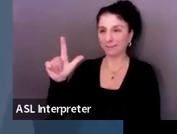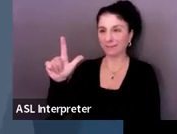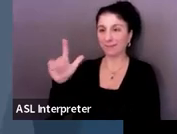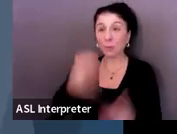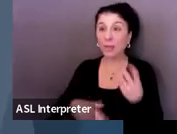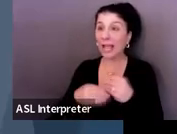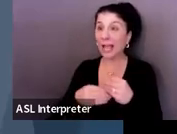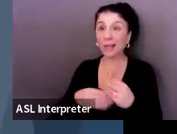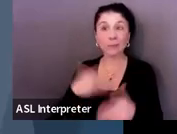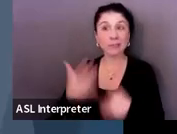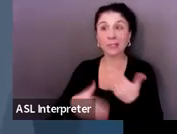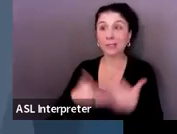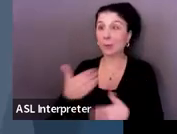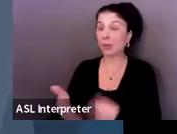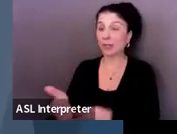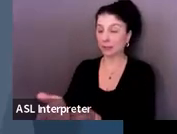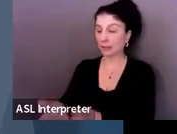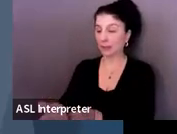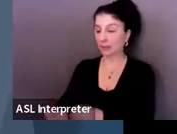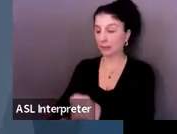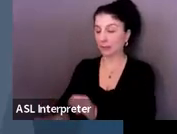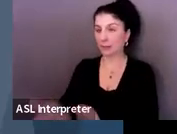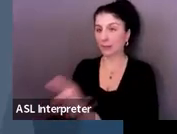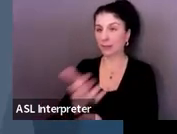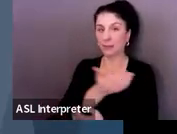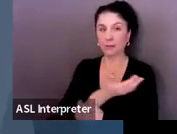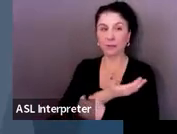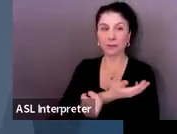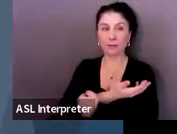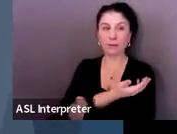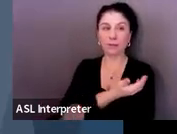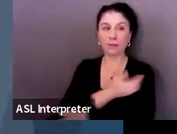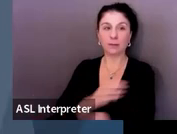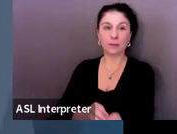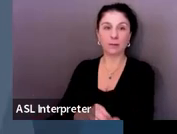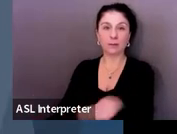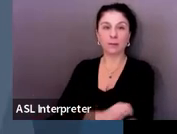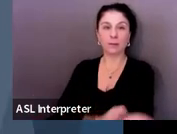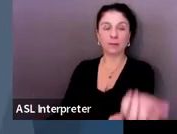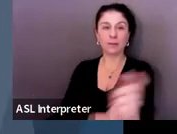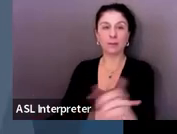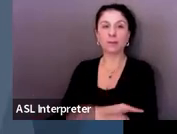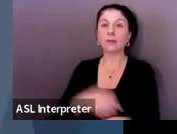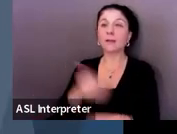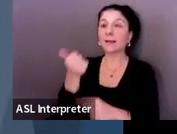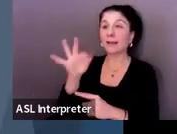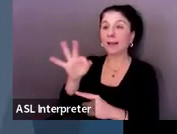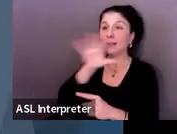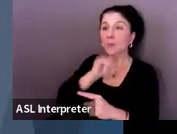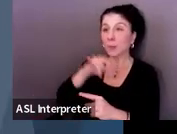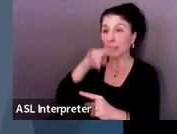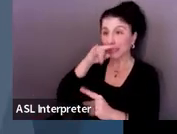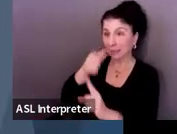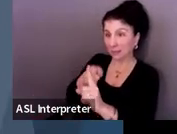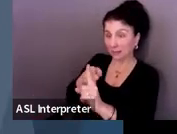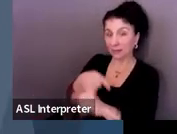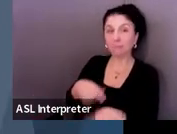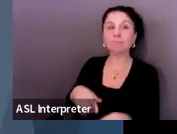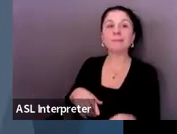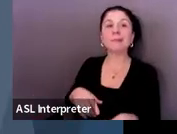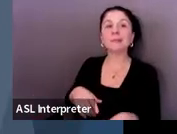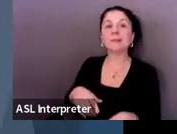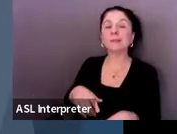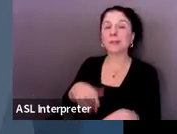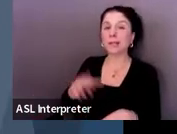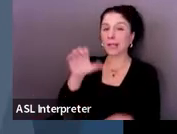otherwise I'm just going to kind of go through Bill. He's a 19 year old. He receives specially designed instruction with an alternate curriculum and